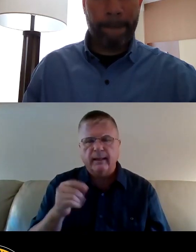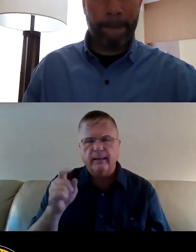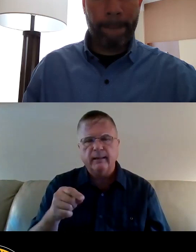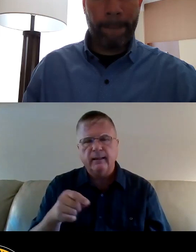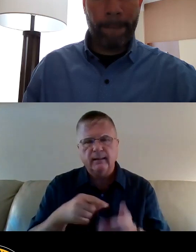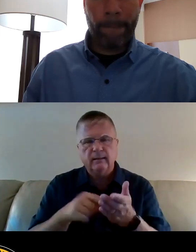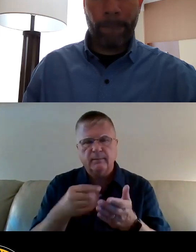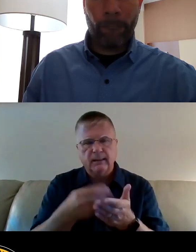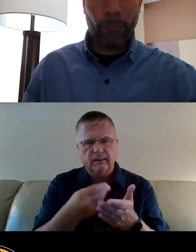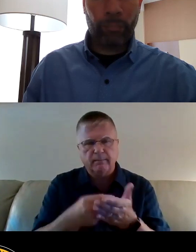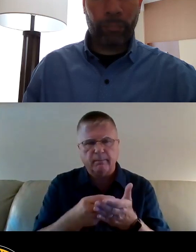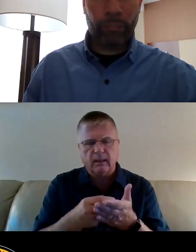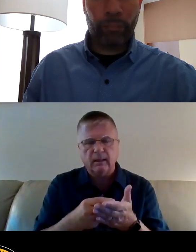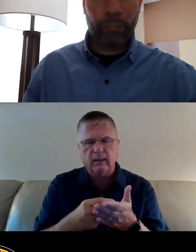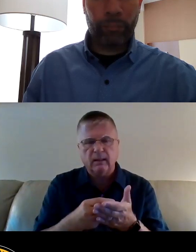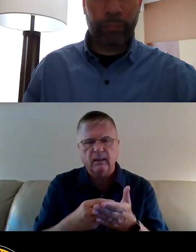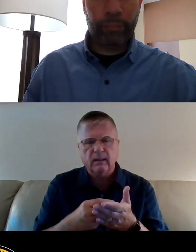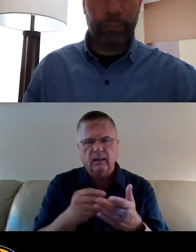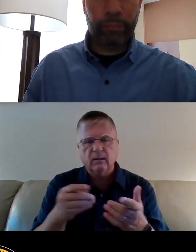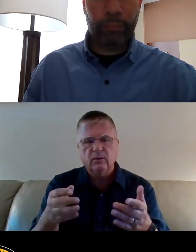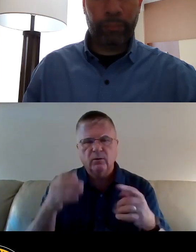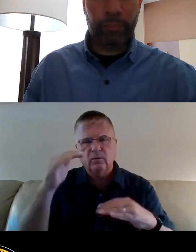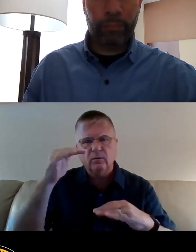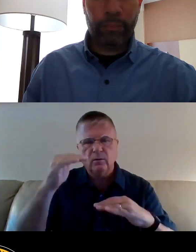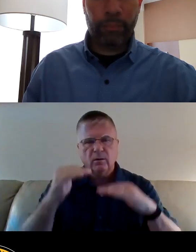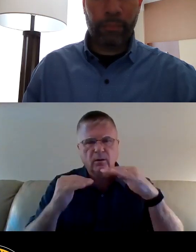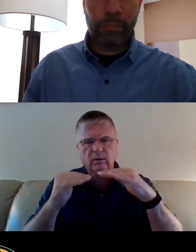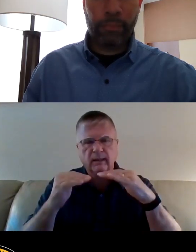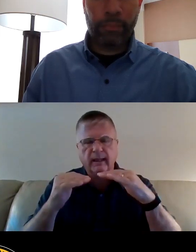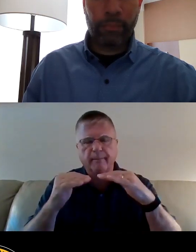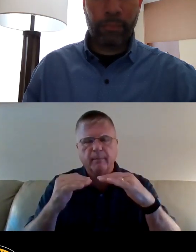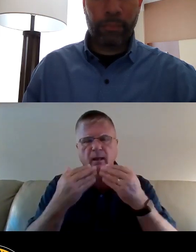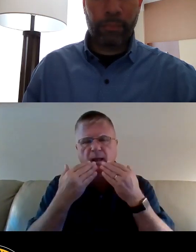some money to close this gap. Thank you.